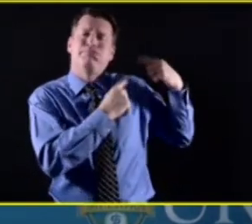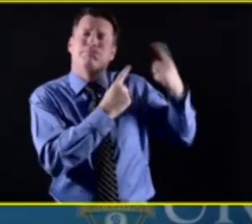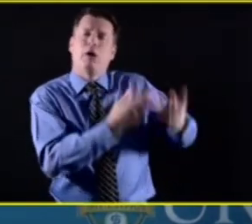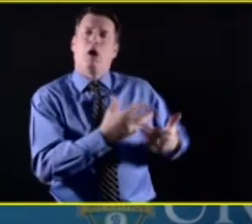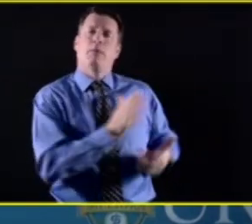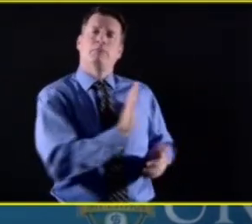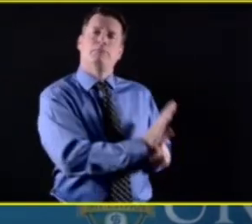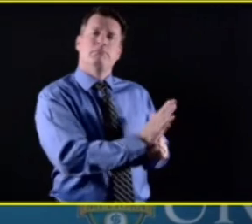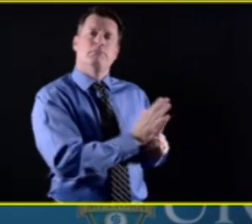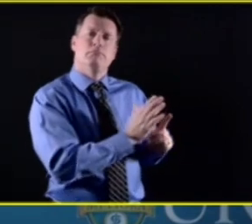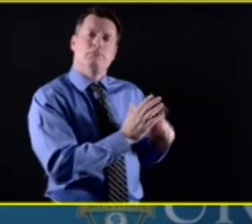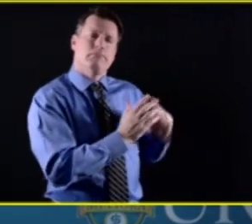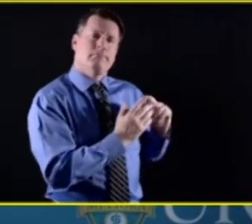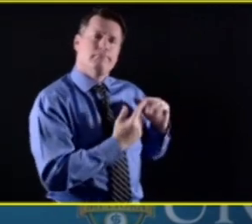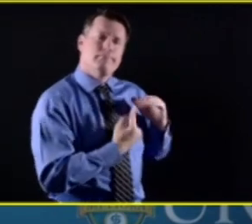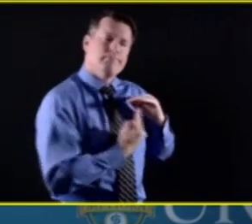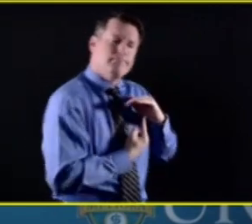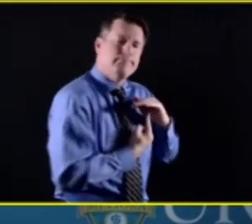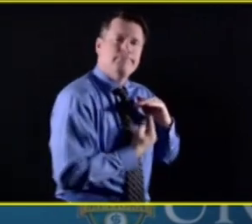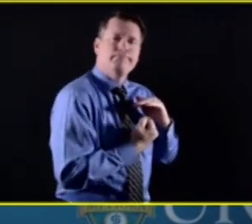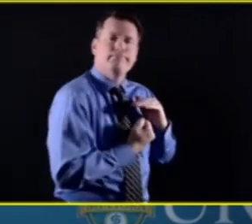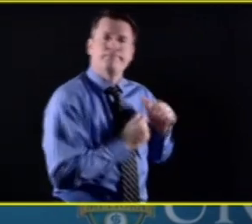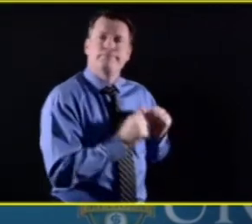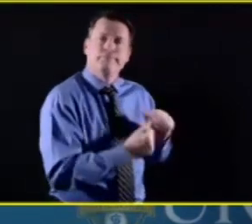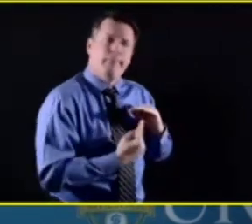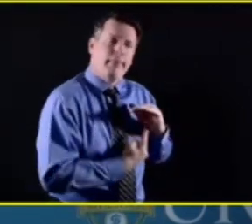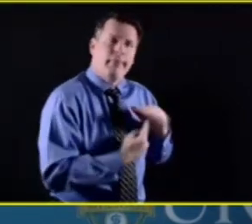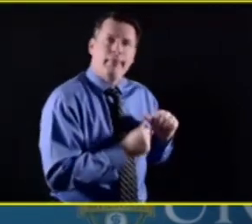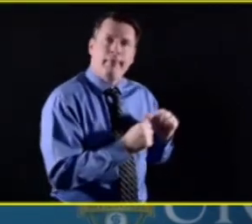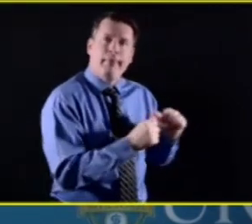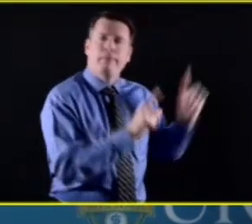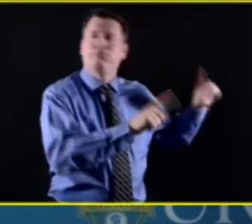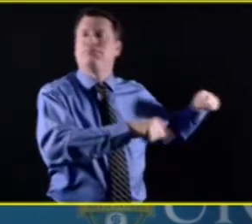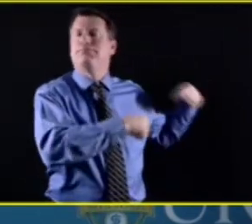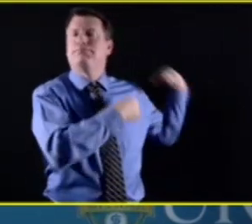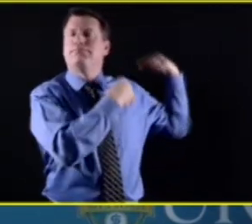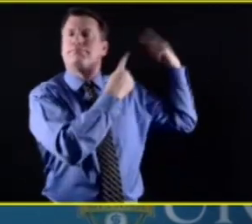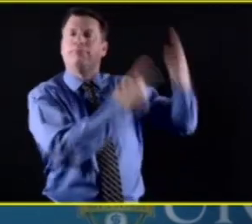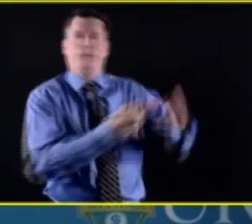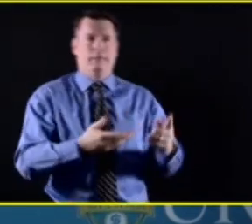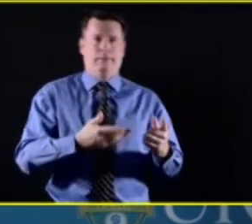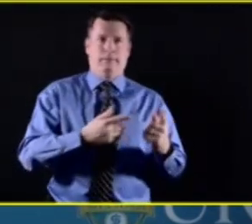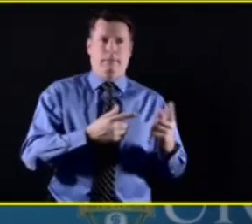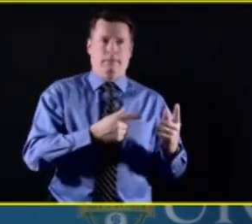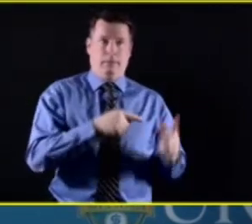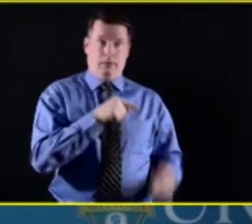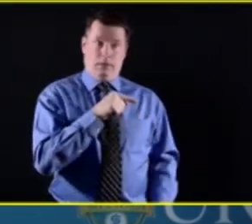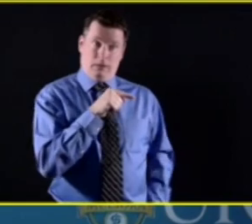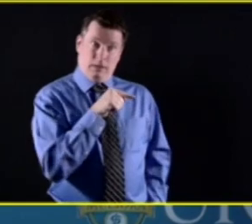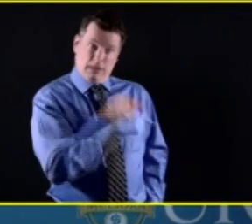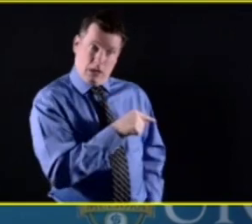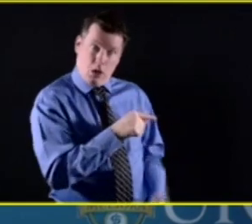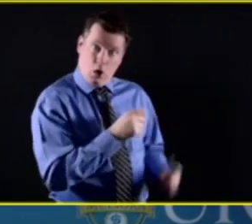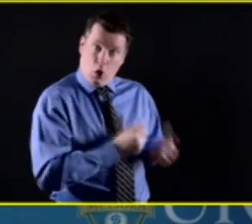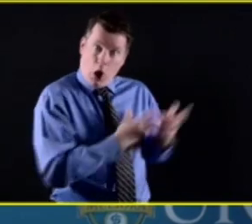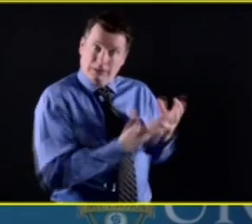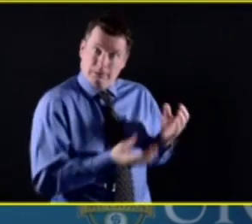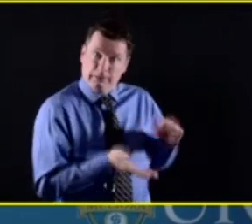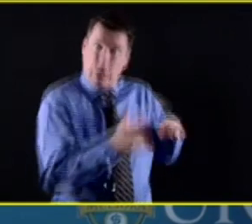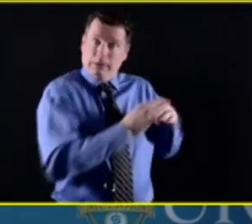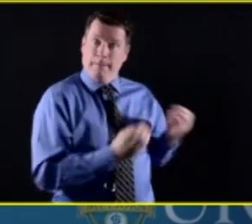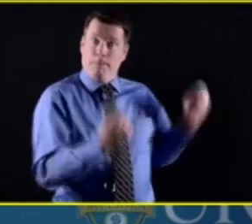and possibly exacerbating their own issues and have a follow-up that would go with money to pay for mental health issues once we're through the pandemic